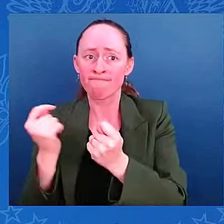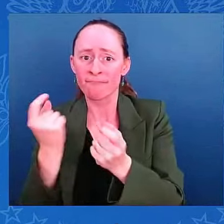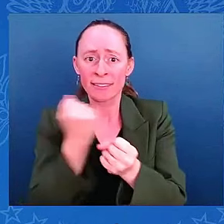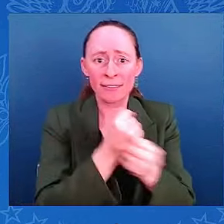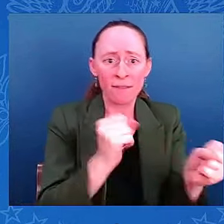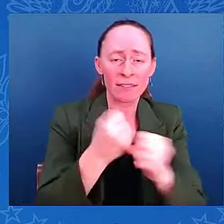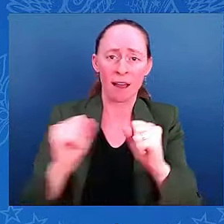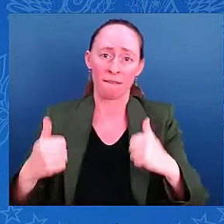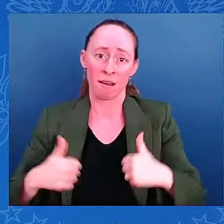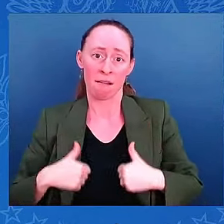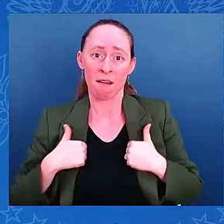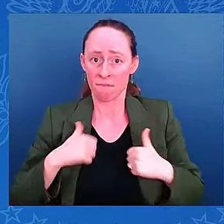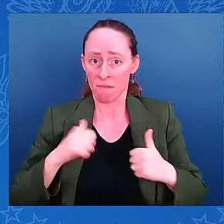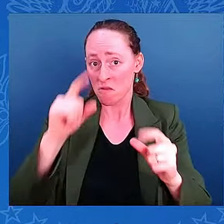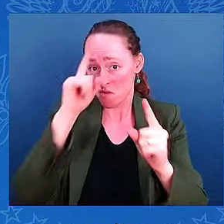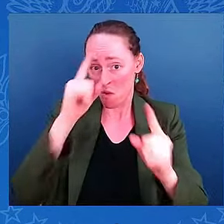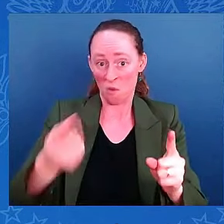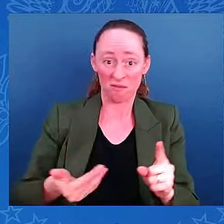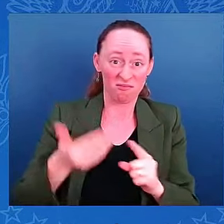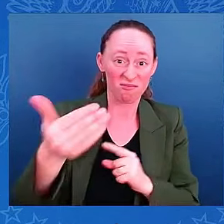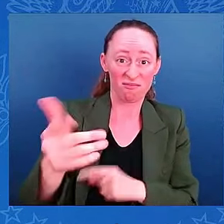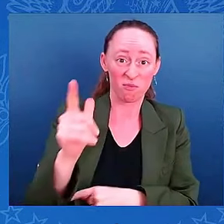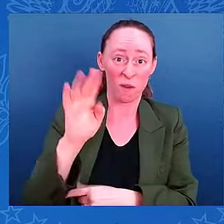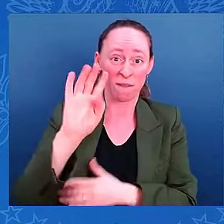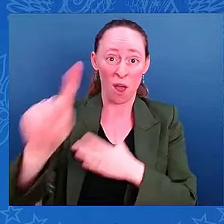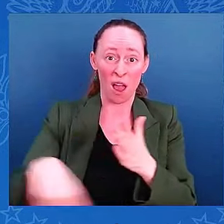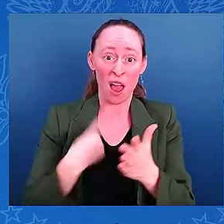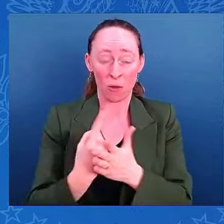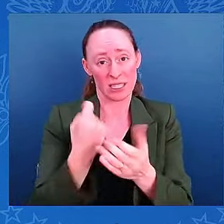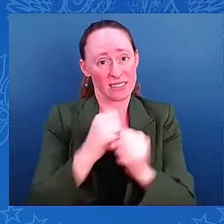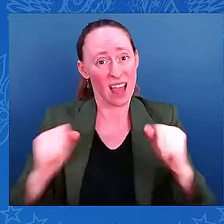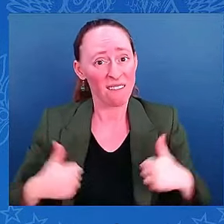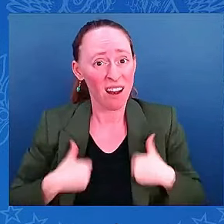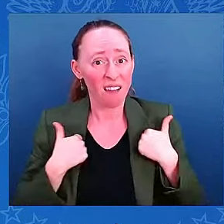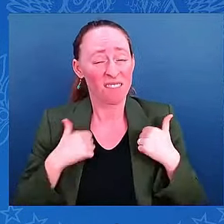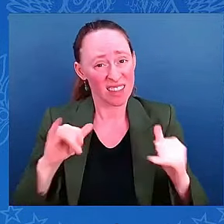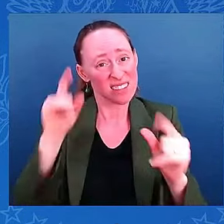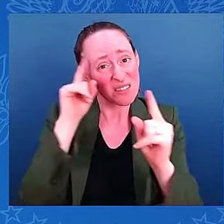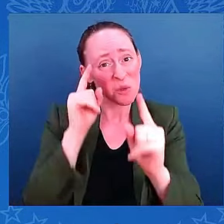hours. Have you ever seen a storm like this one since you've been in charge?